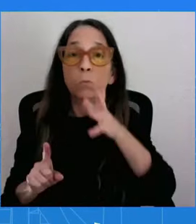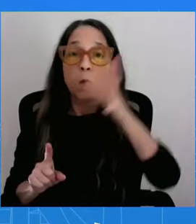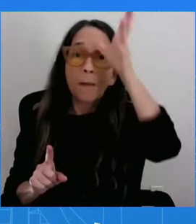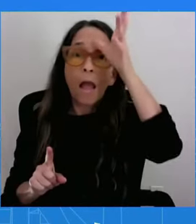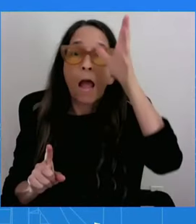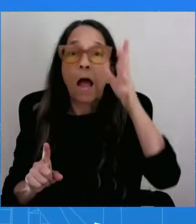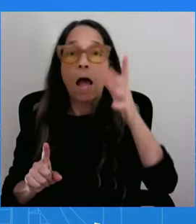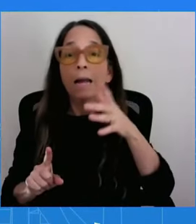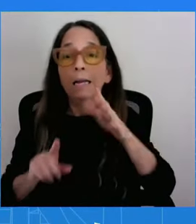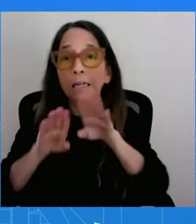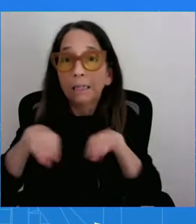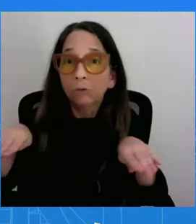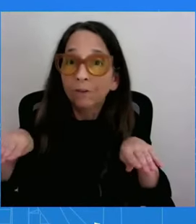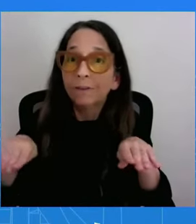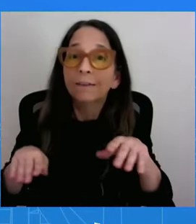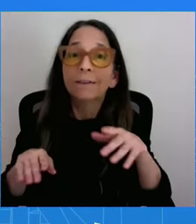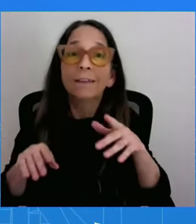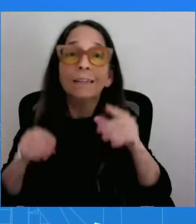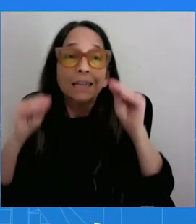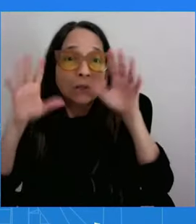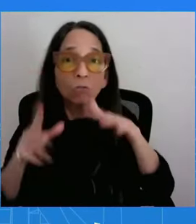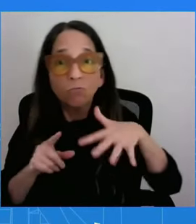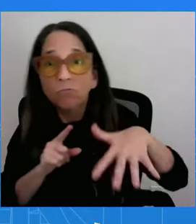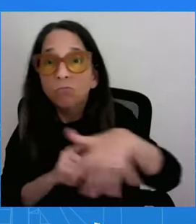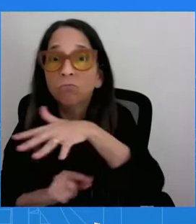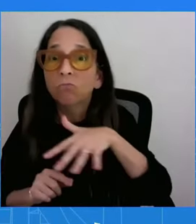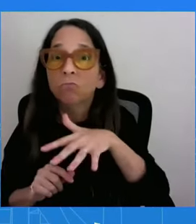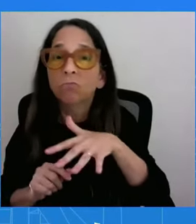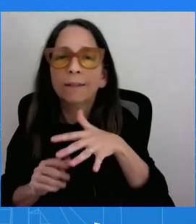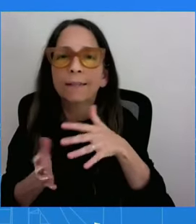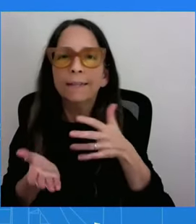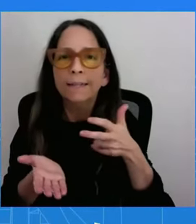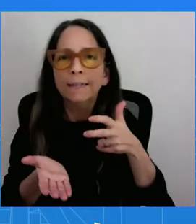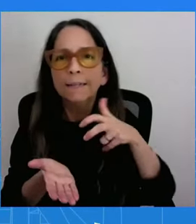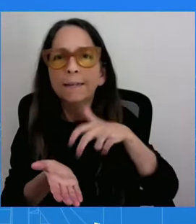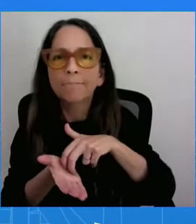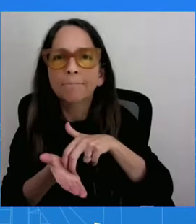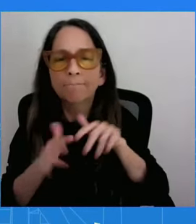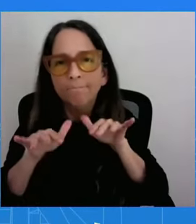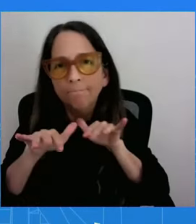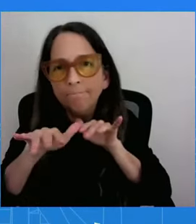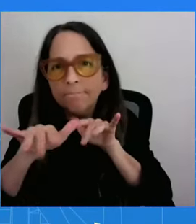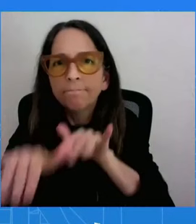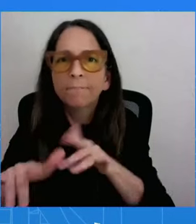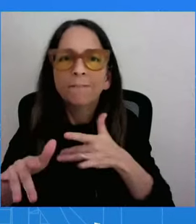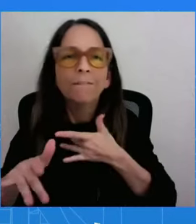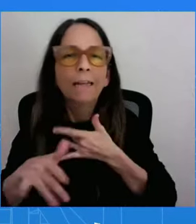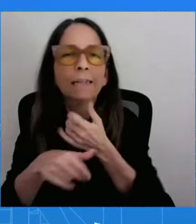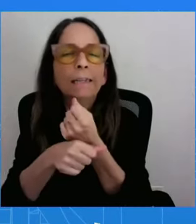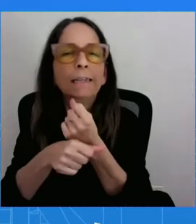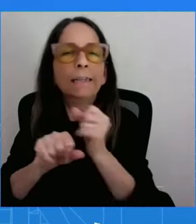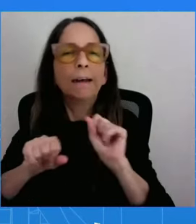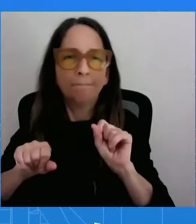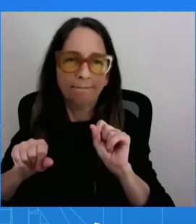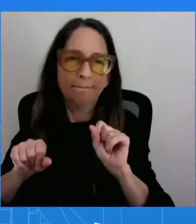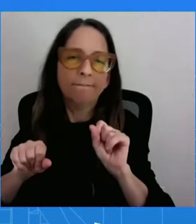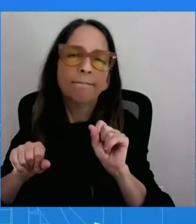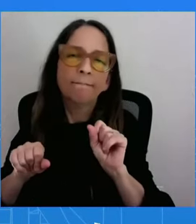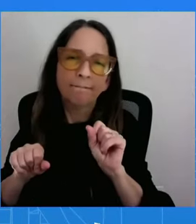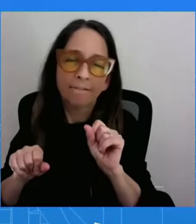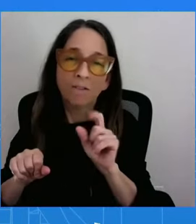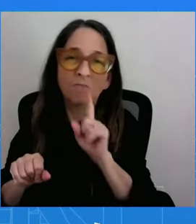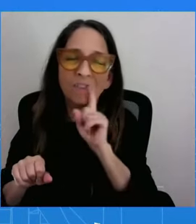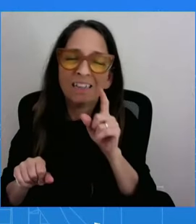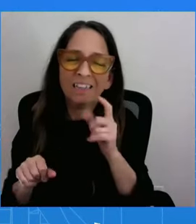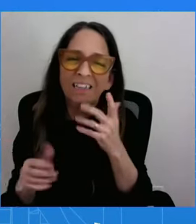safe when they wake up tomorrow morning and have to go back to school, and it is a sad day. It is a sad day. And with regard